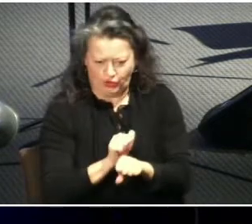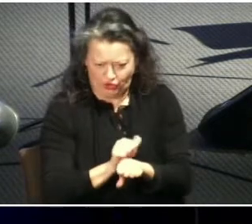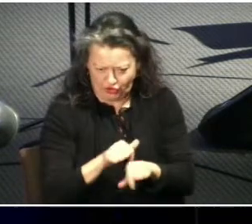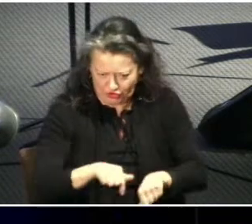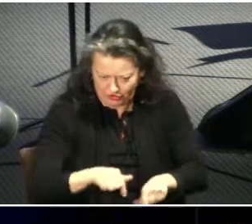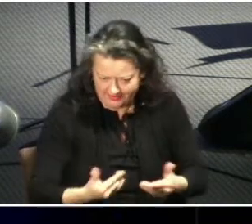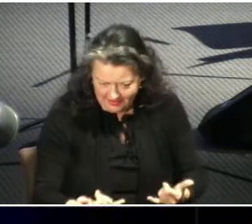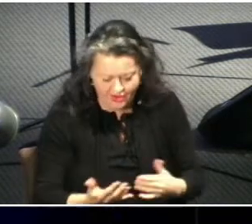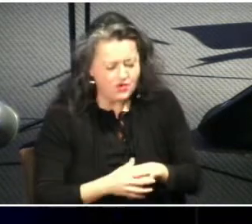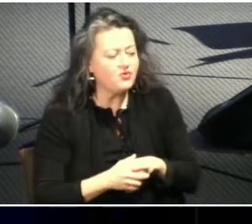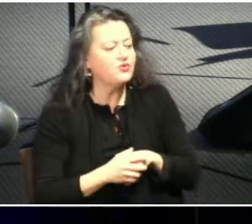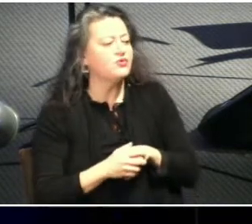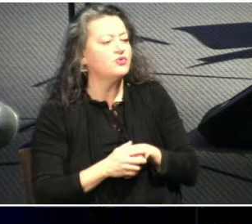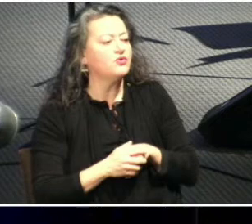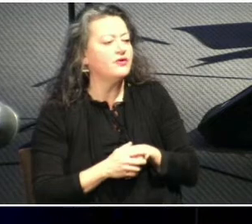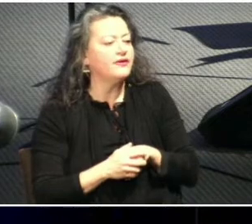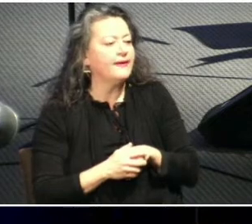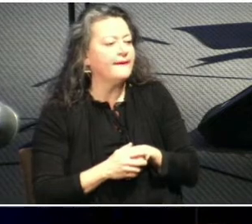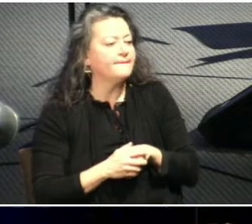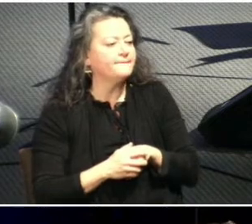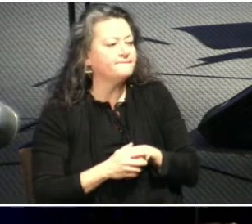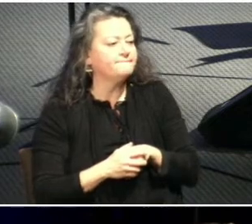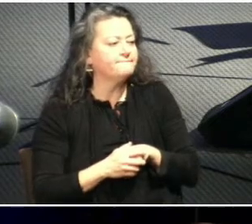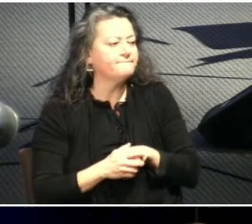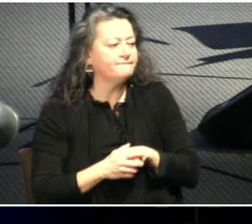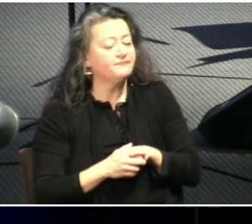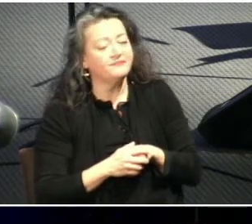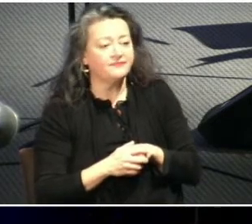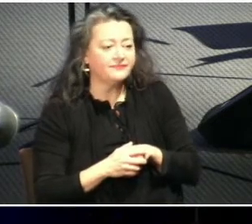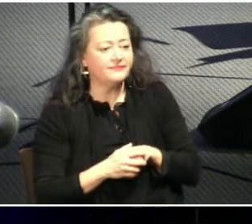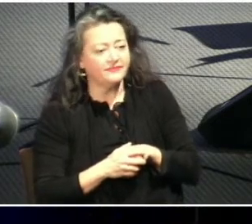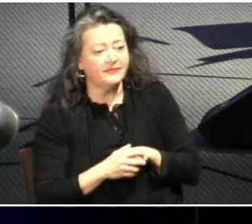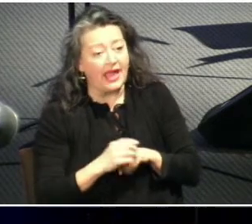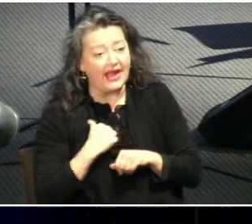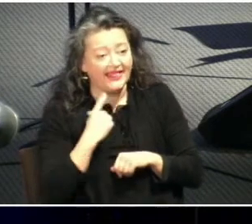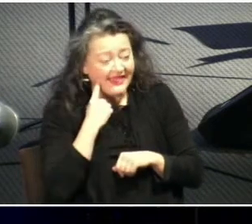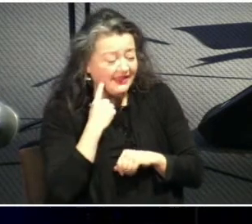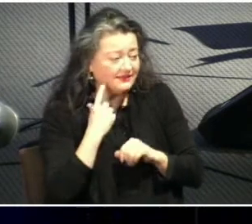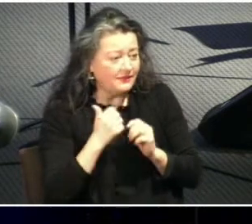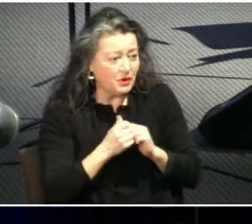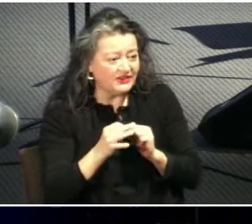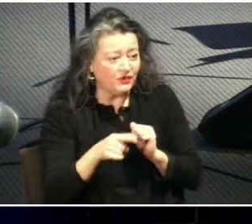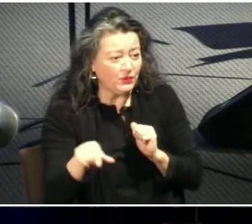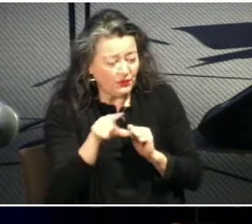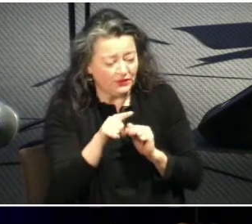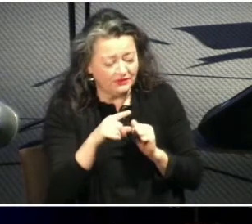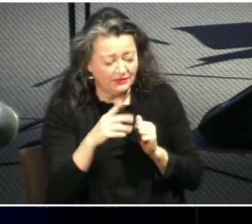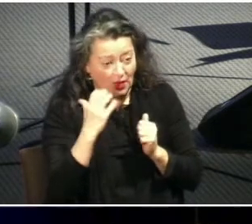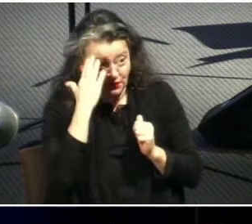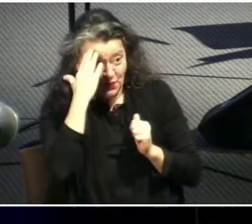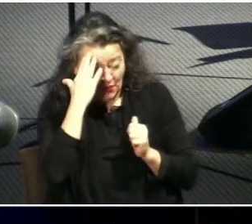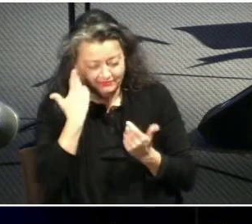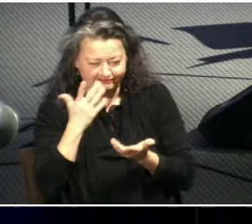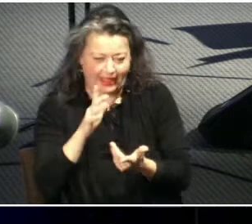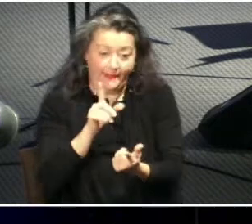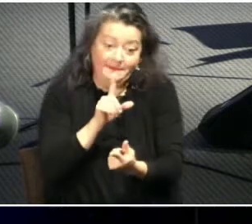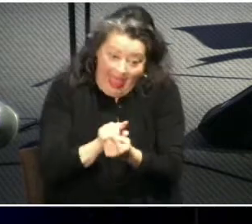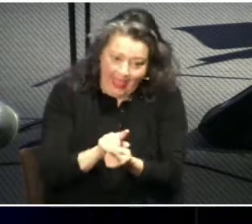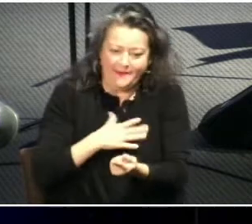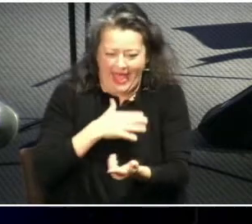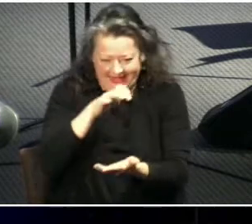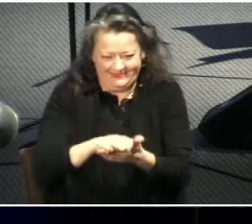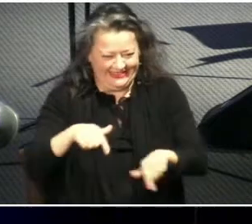now and the part that everyone is probably most interested in is that i met my husband dan here